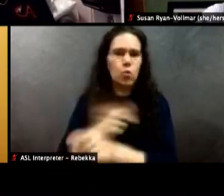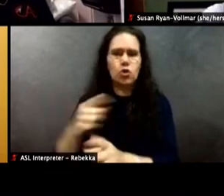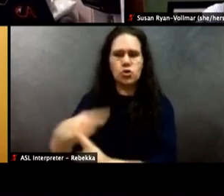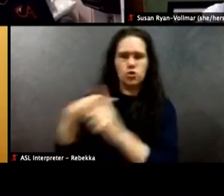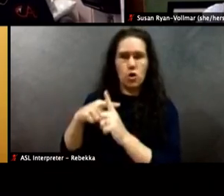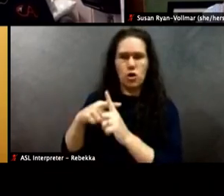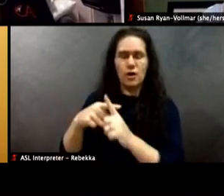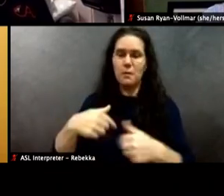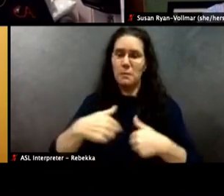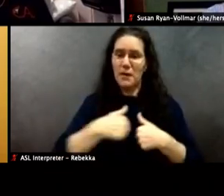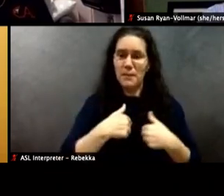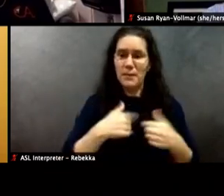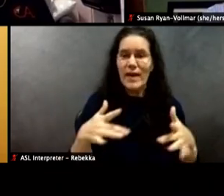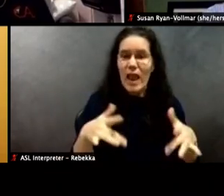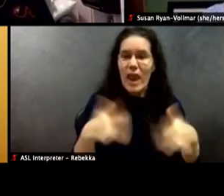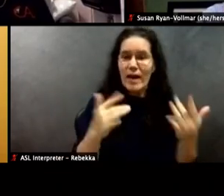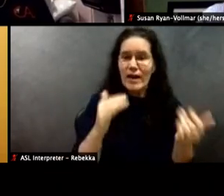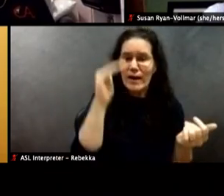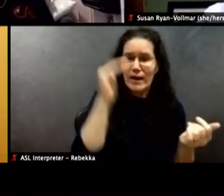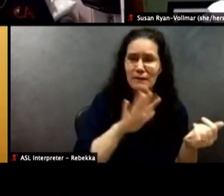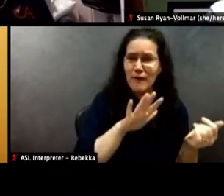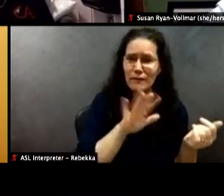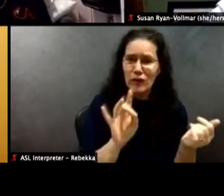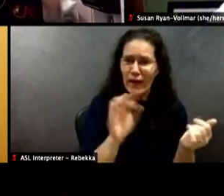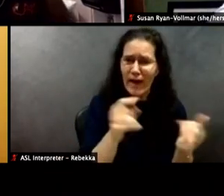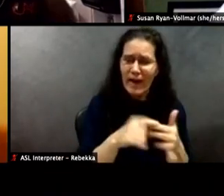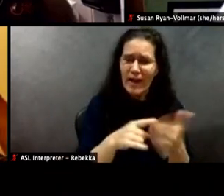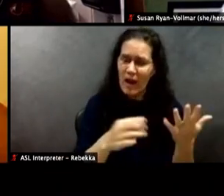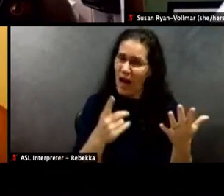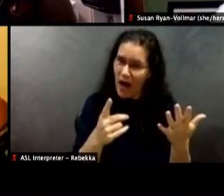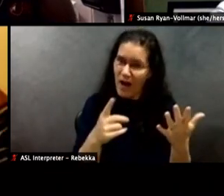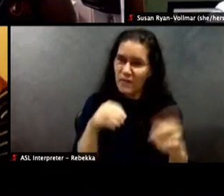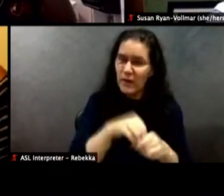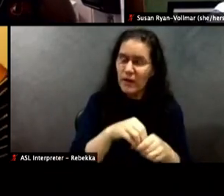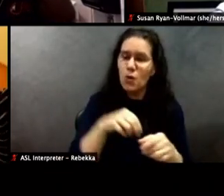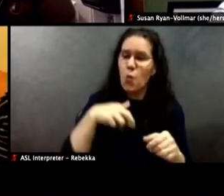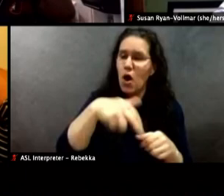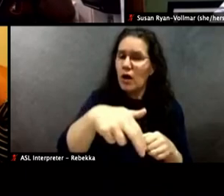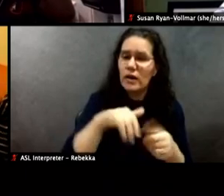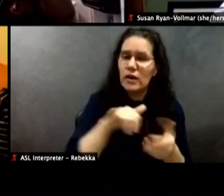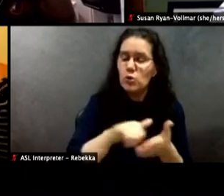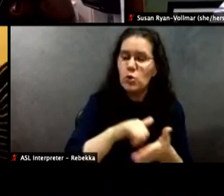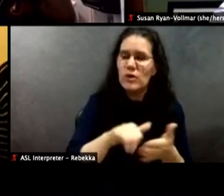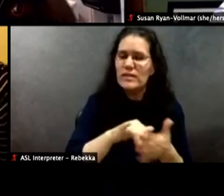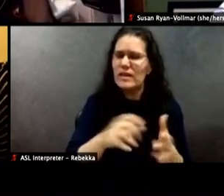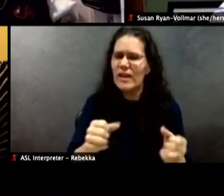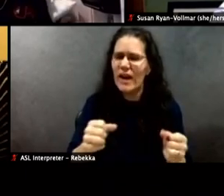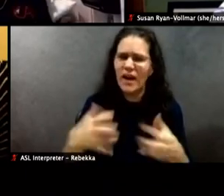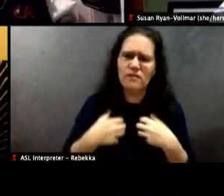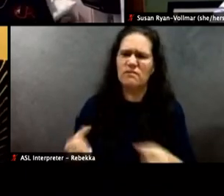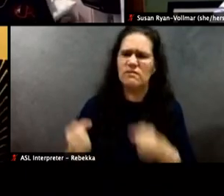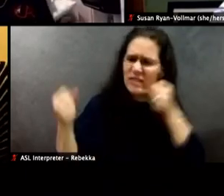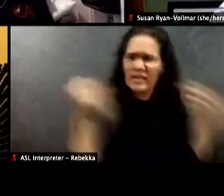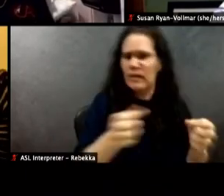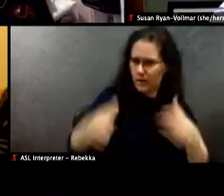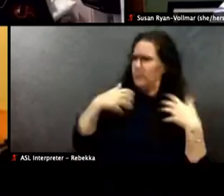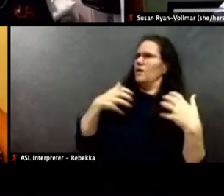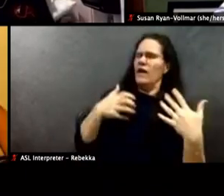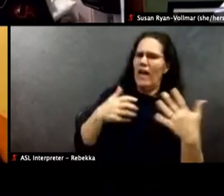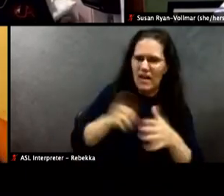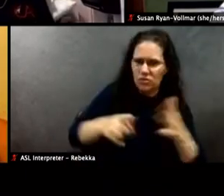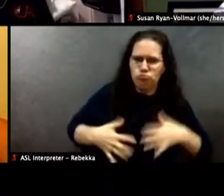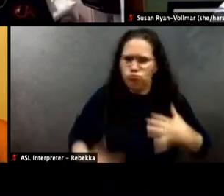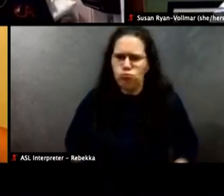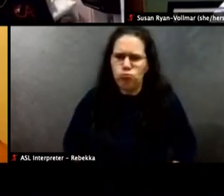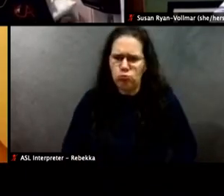stopped in New York City for just walking, doing nothing. I've been slammed against the wall, checked for drugs and guns. I've never even touched a gun before in my life, to be honest.